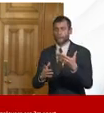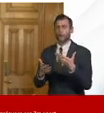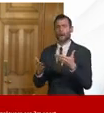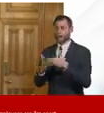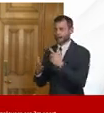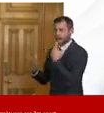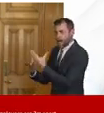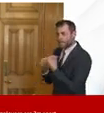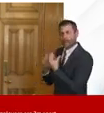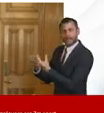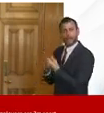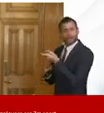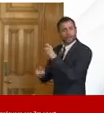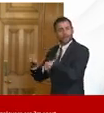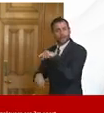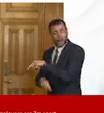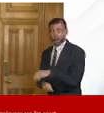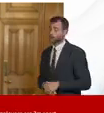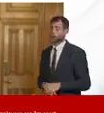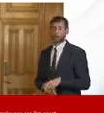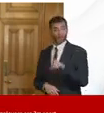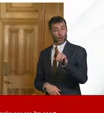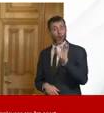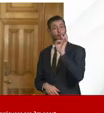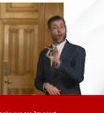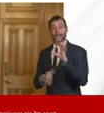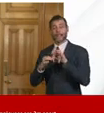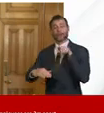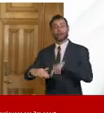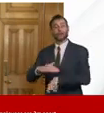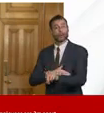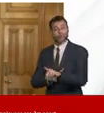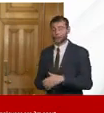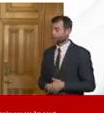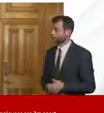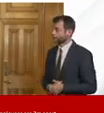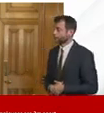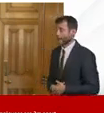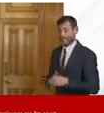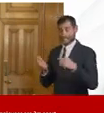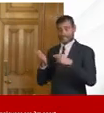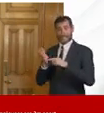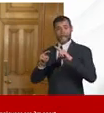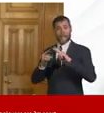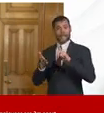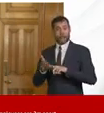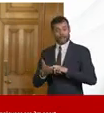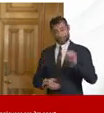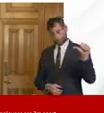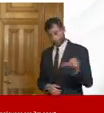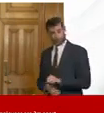the first the best answer is that transport for london should have the tube running in full